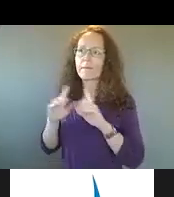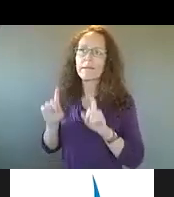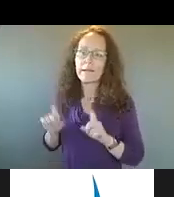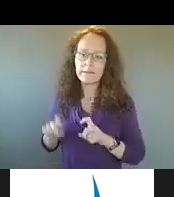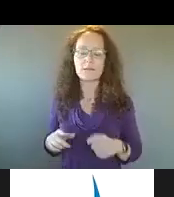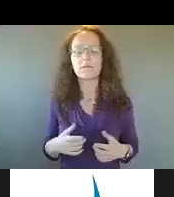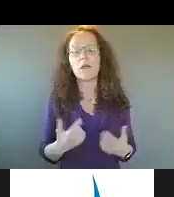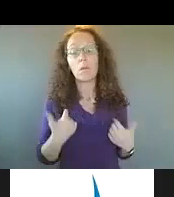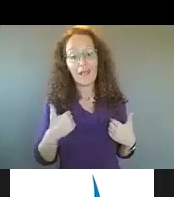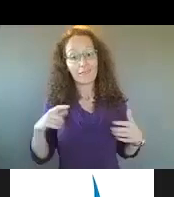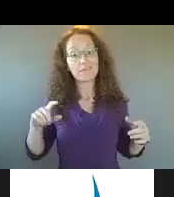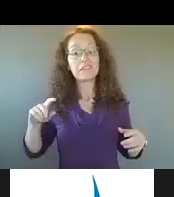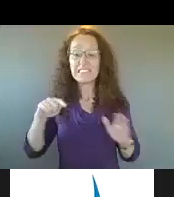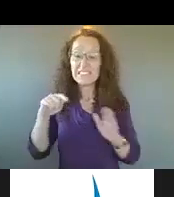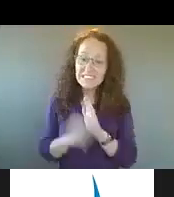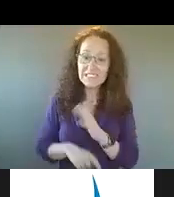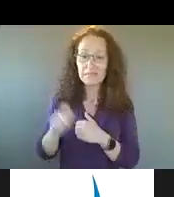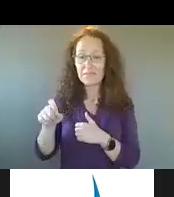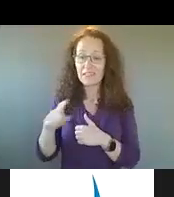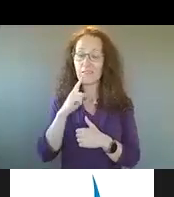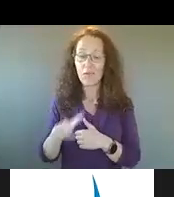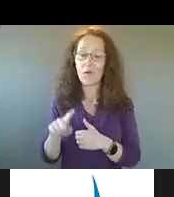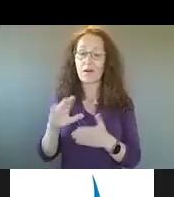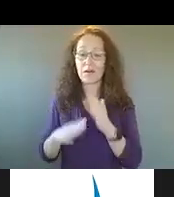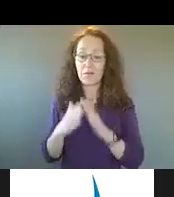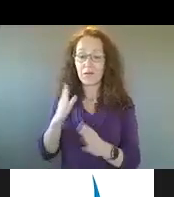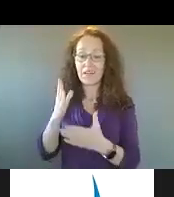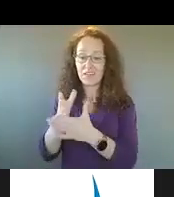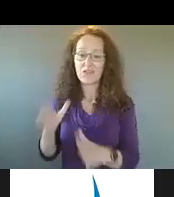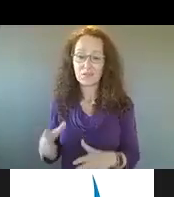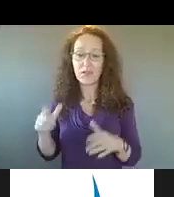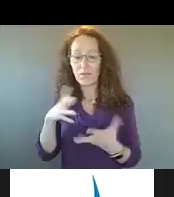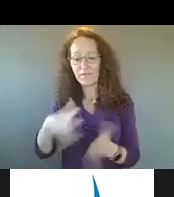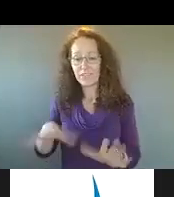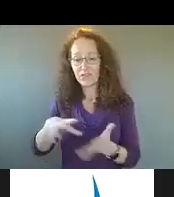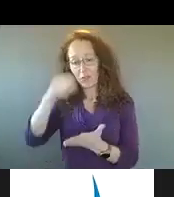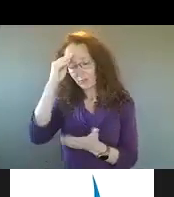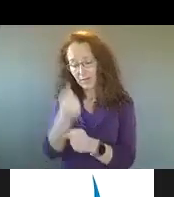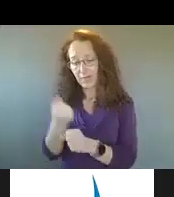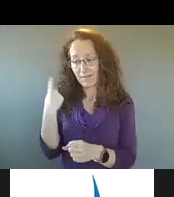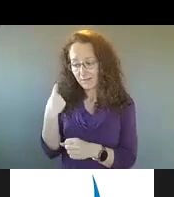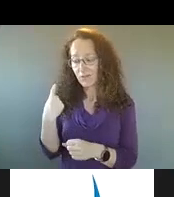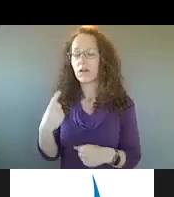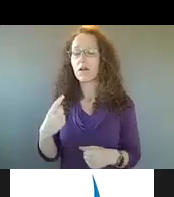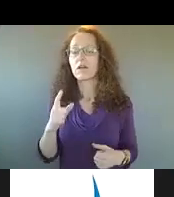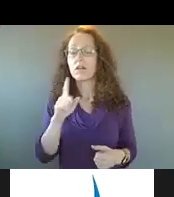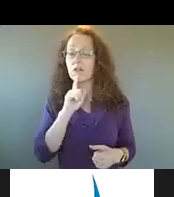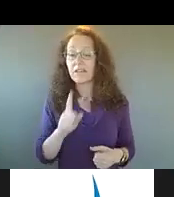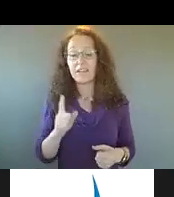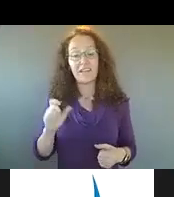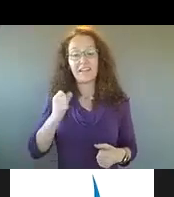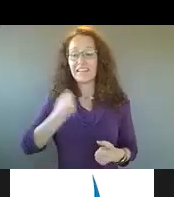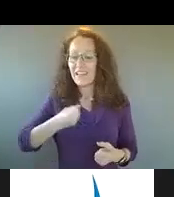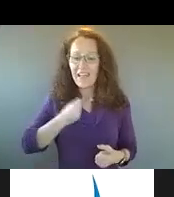interrupters, that our gang and gun violence continues to be a problem here and that having outreach teams that are working on a day-to-day basis in community